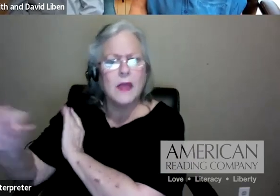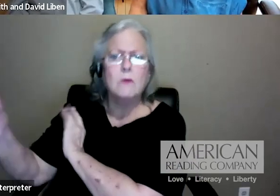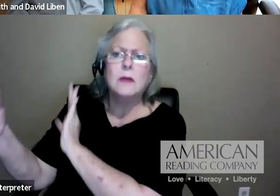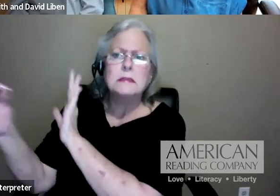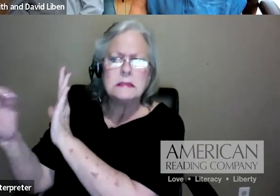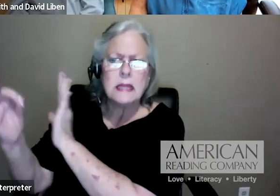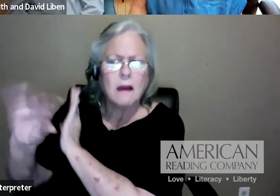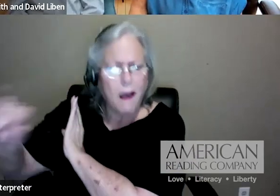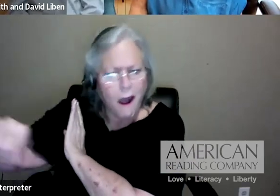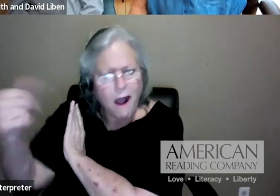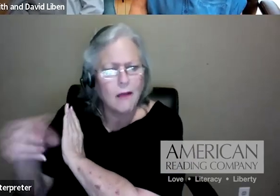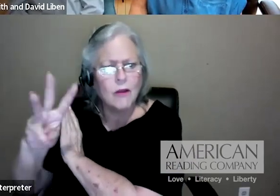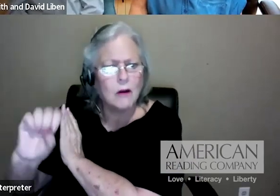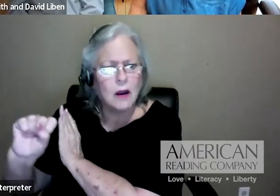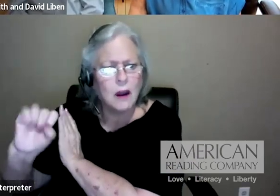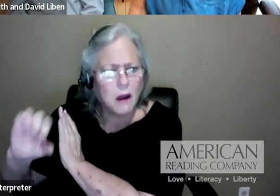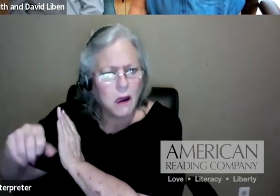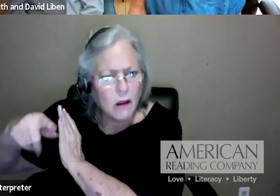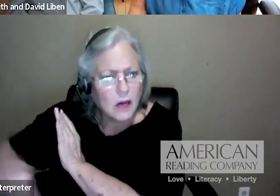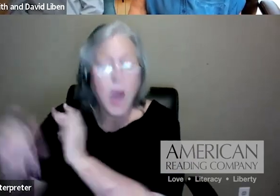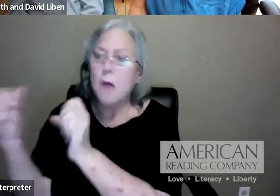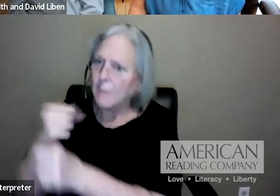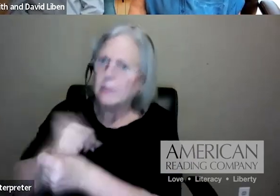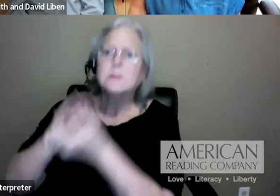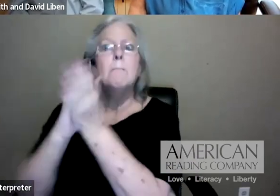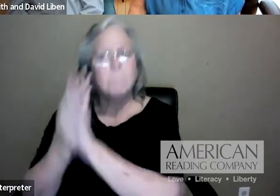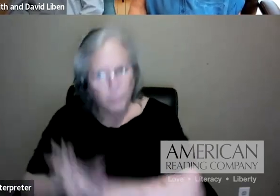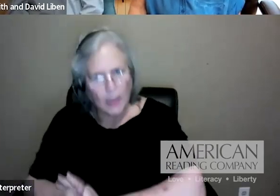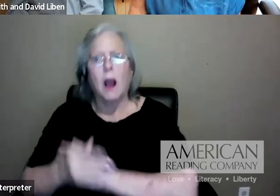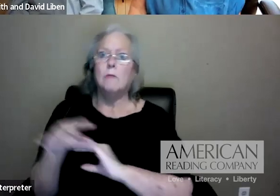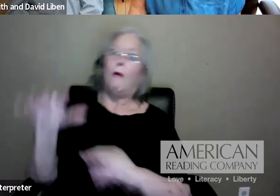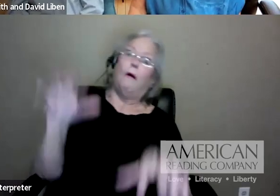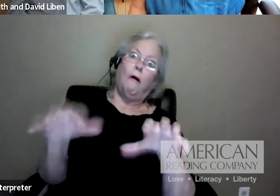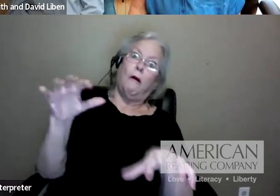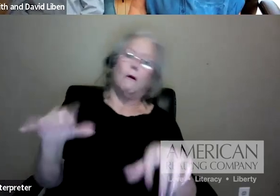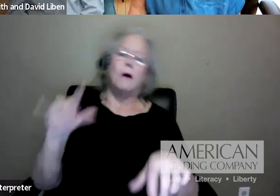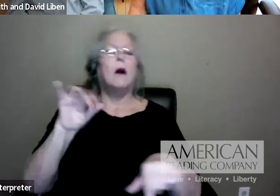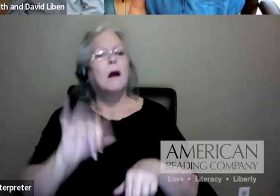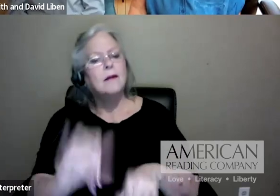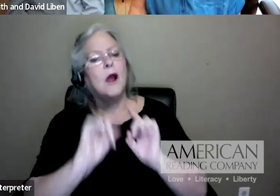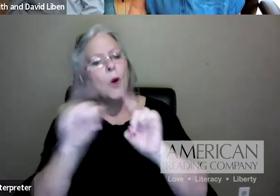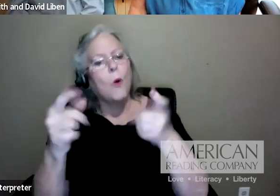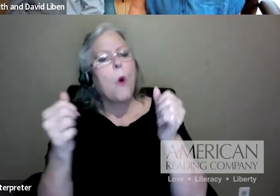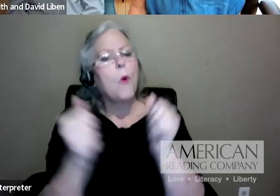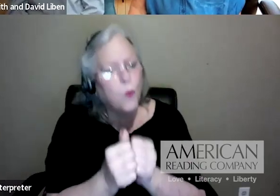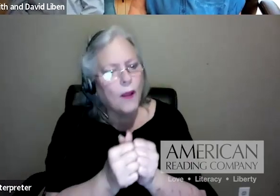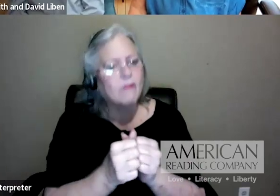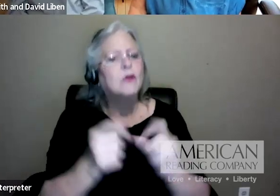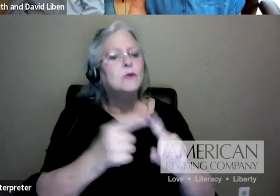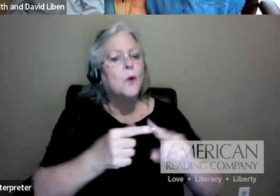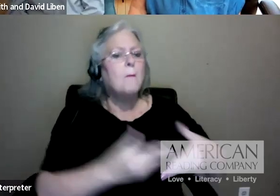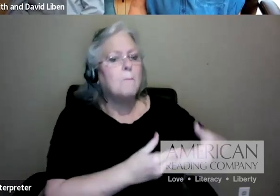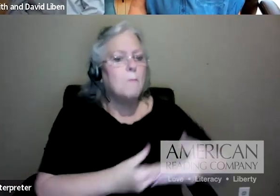wasps and make them into zombies that walk with them to the baby's nest, and therefore they feed the babies. What's more